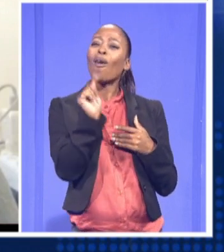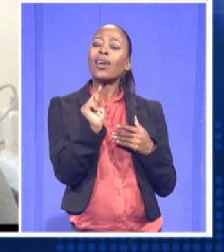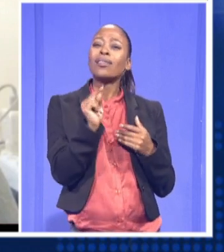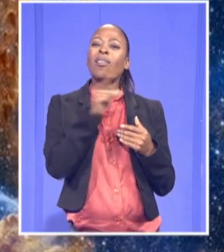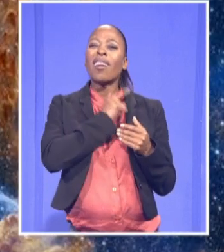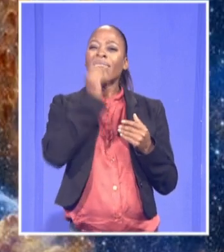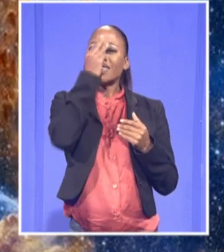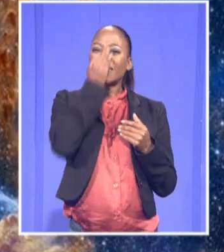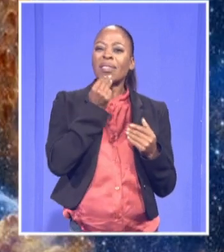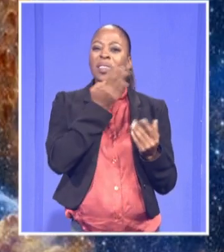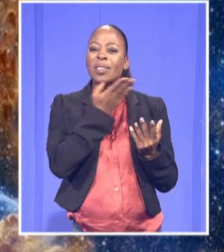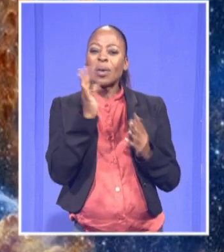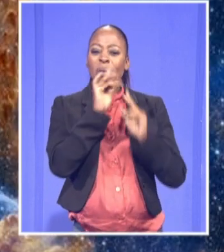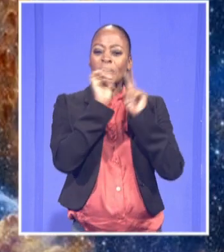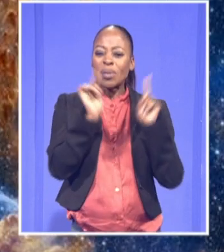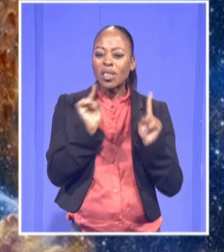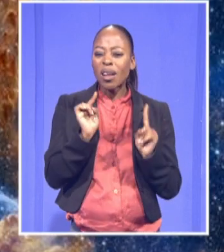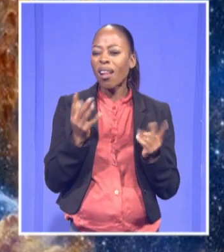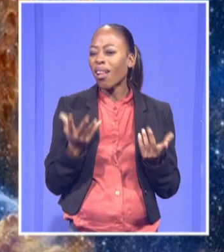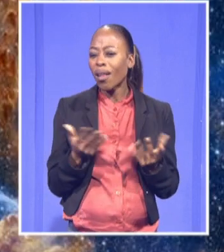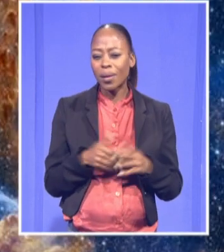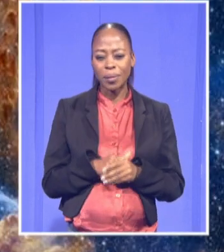images are so special, Prof.